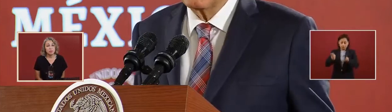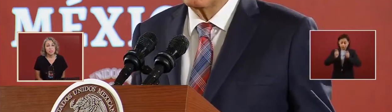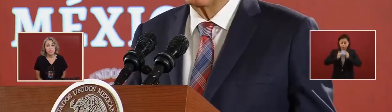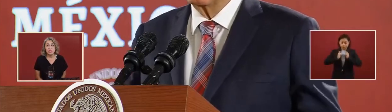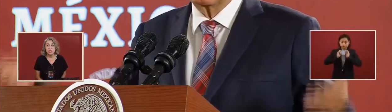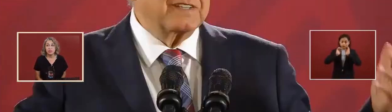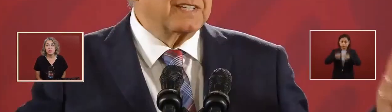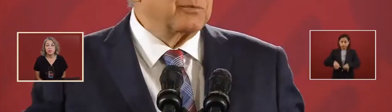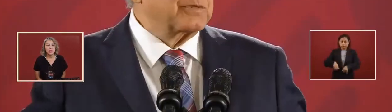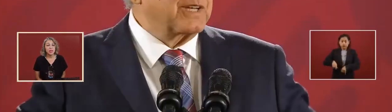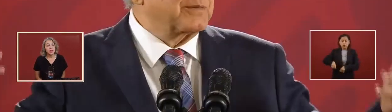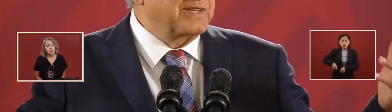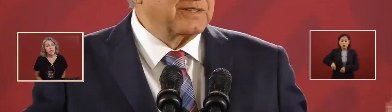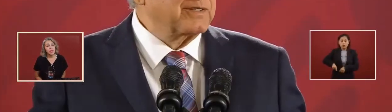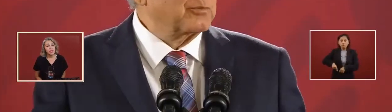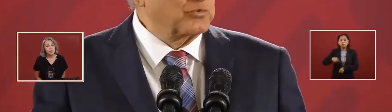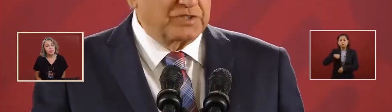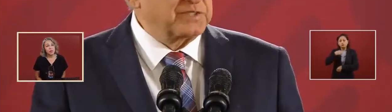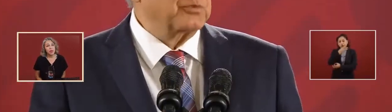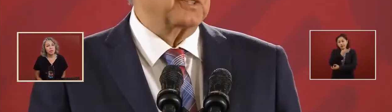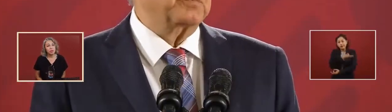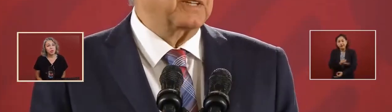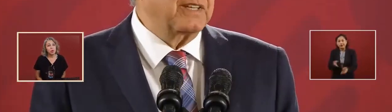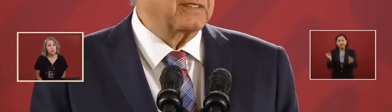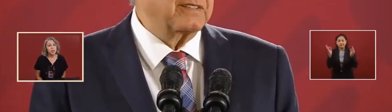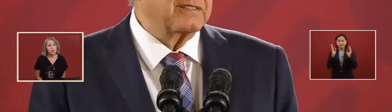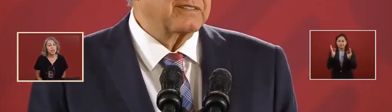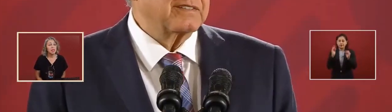then we would have to open a lot of files.